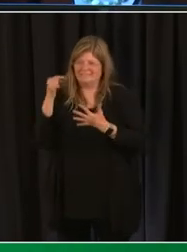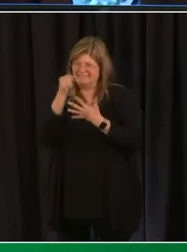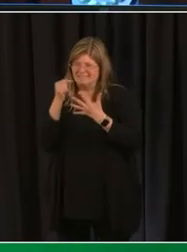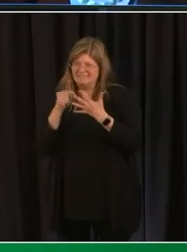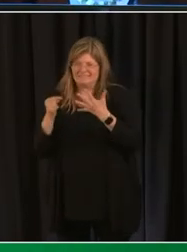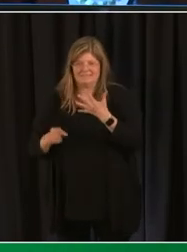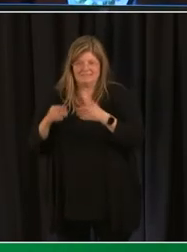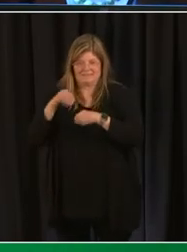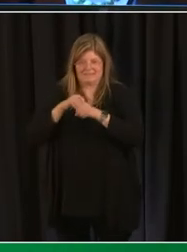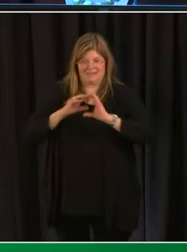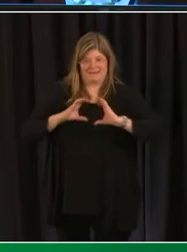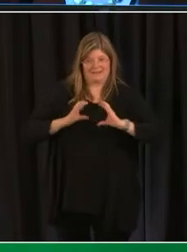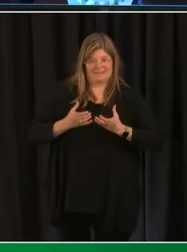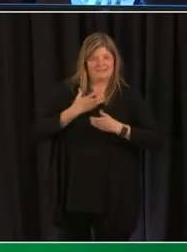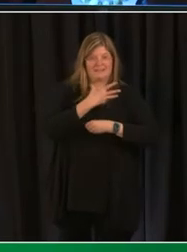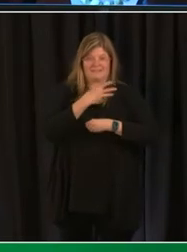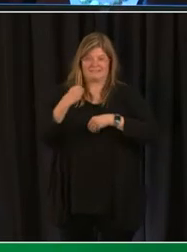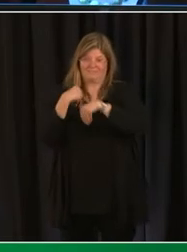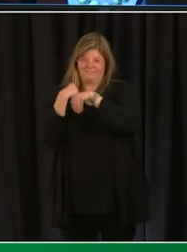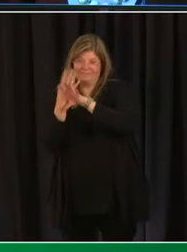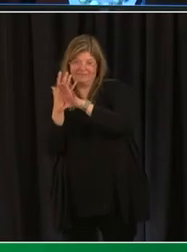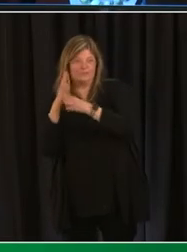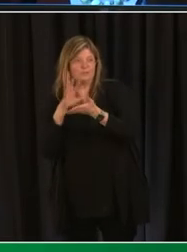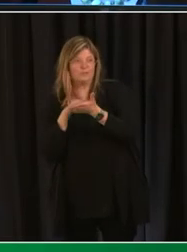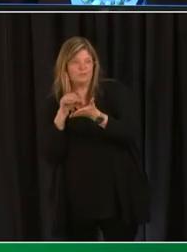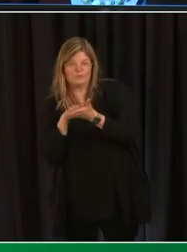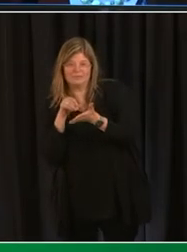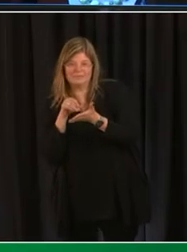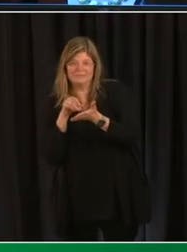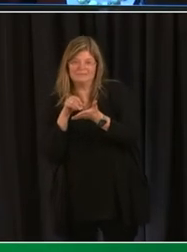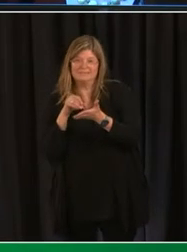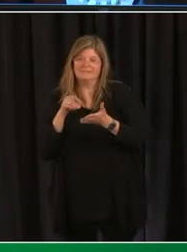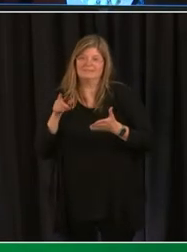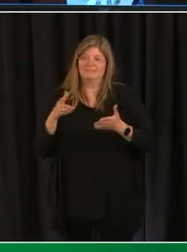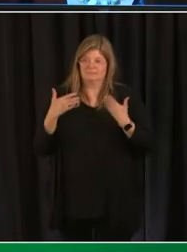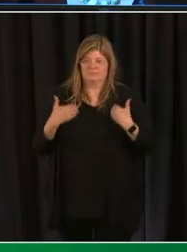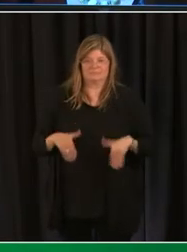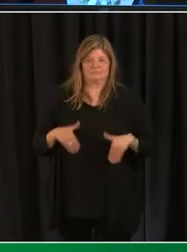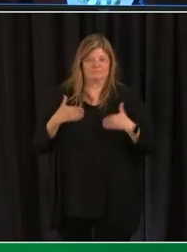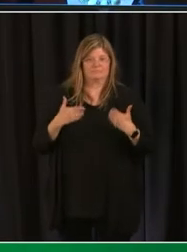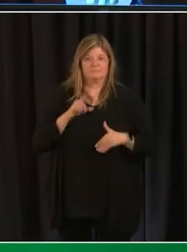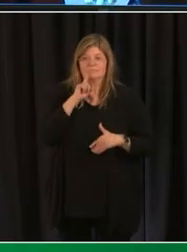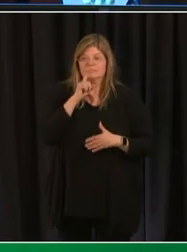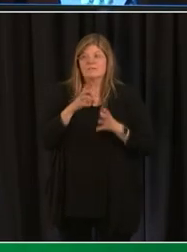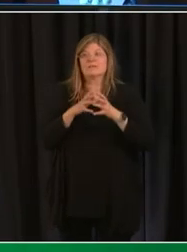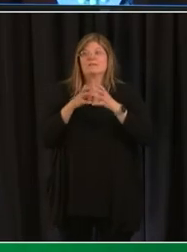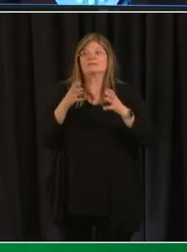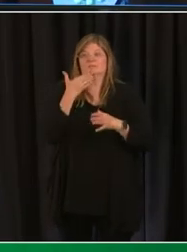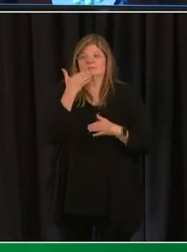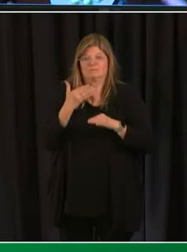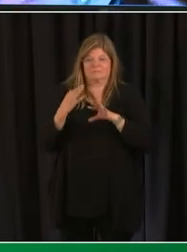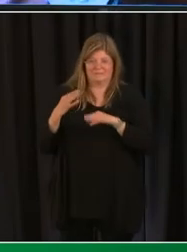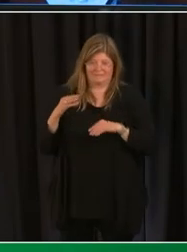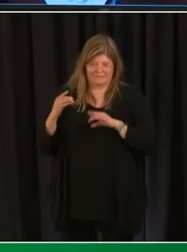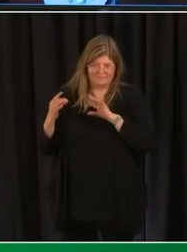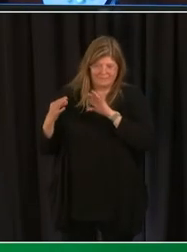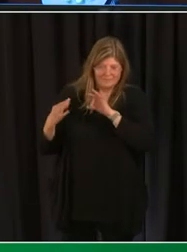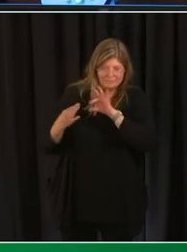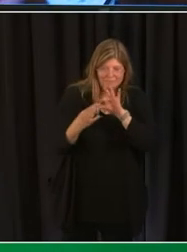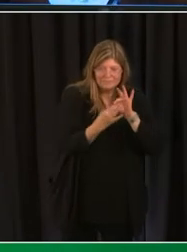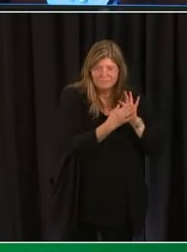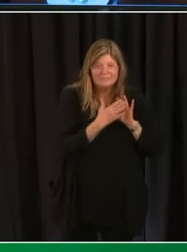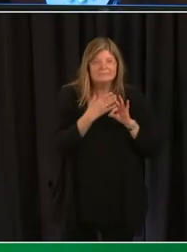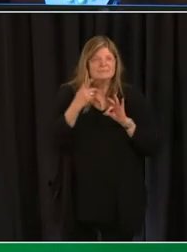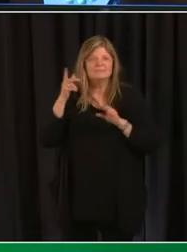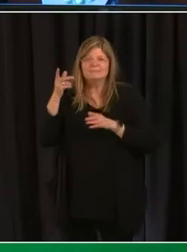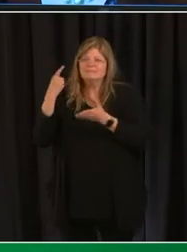and school communities have experienced they also heard directly from families particularly about how schools have